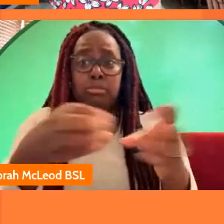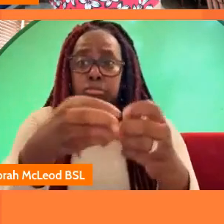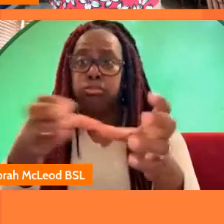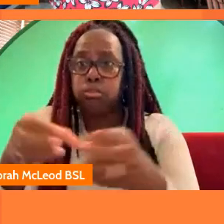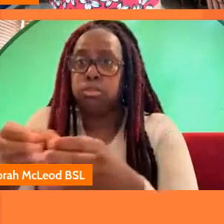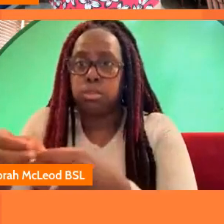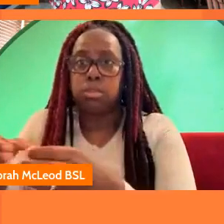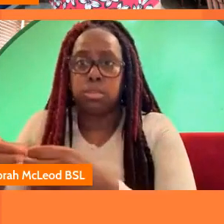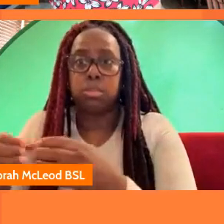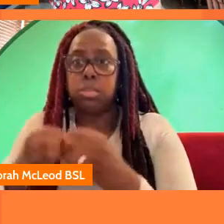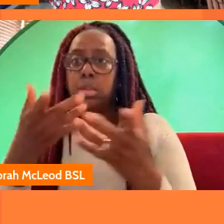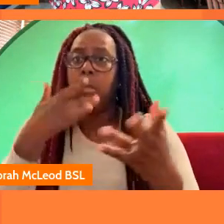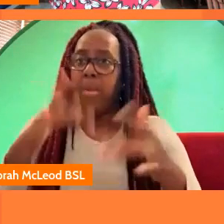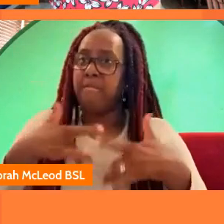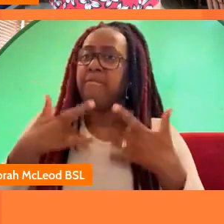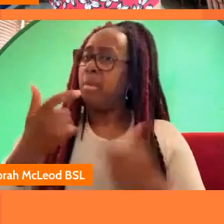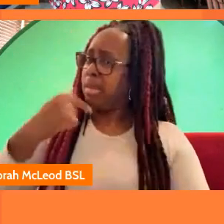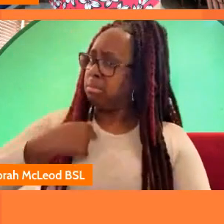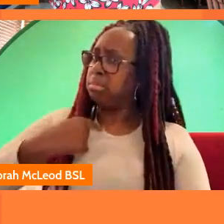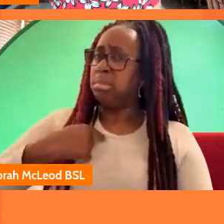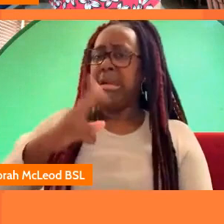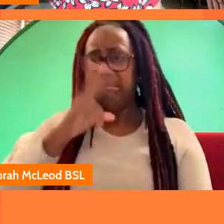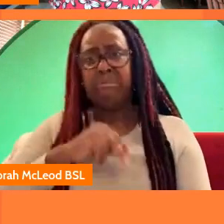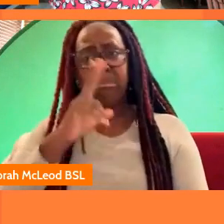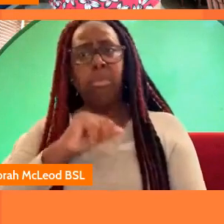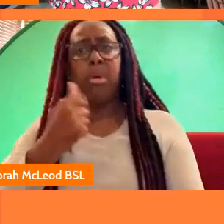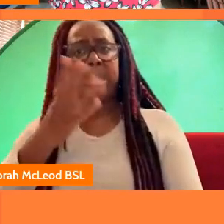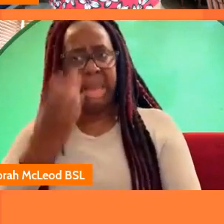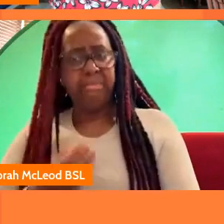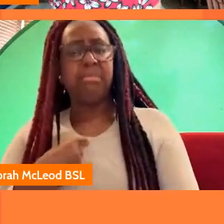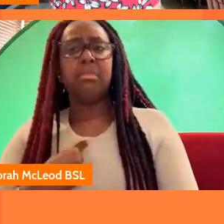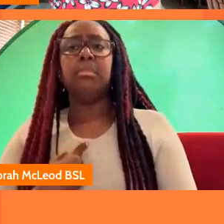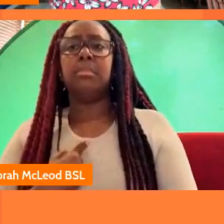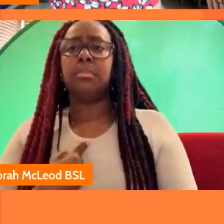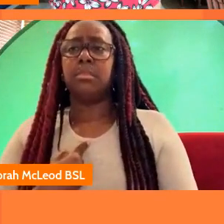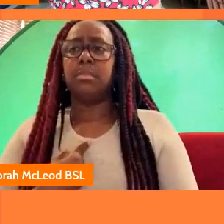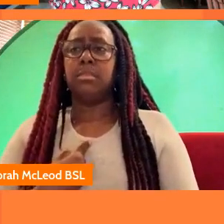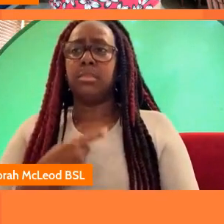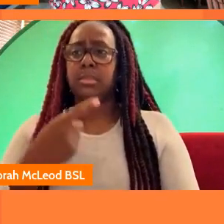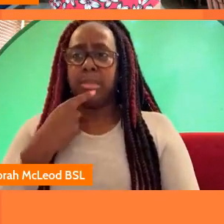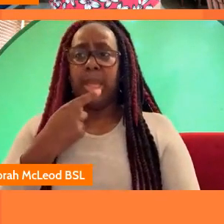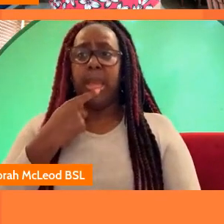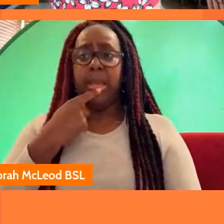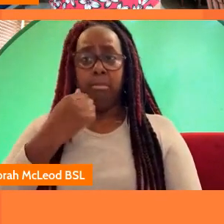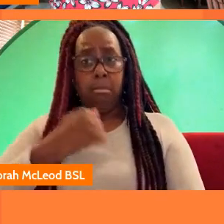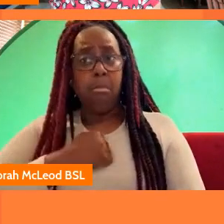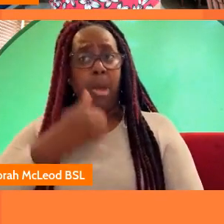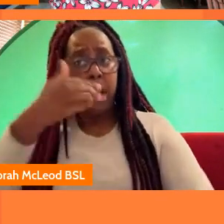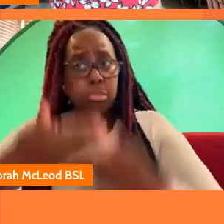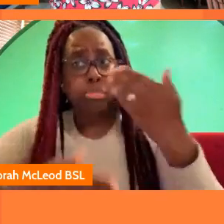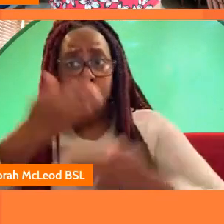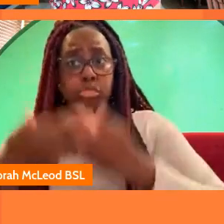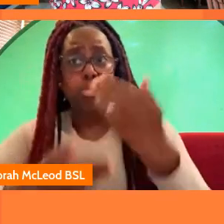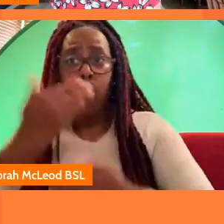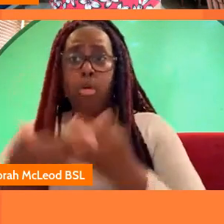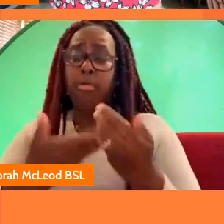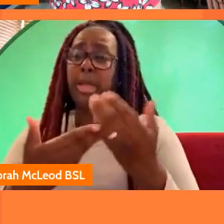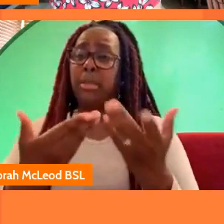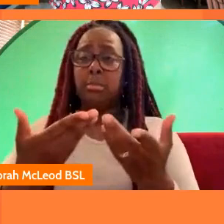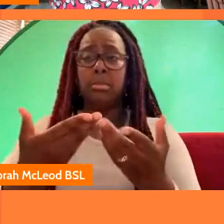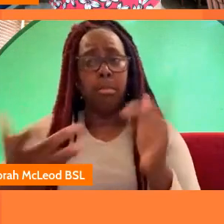people to feel that they have a voice and um that they get to tell their story storytelling is really important